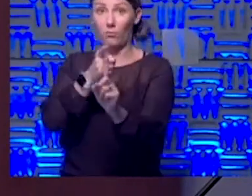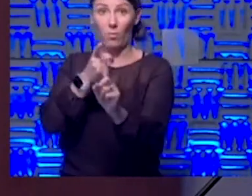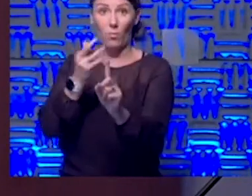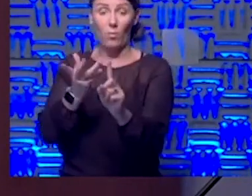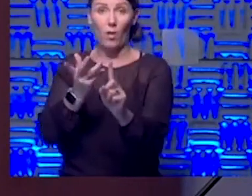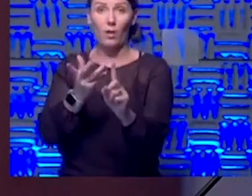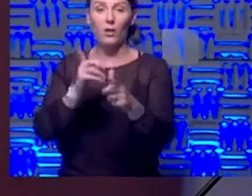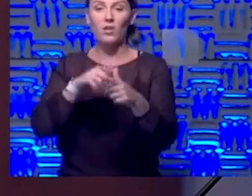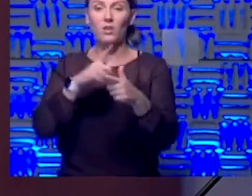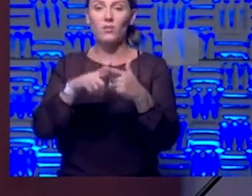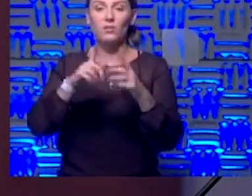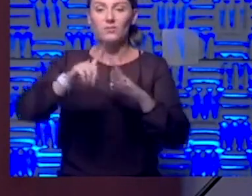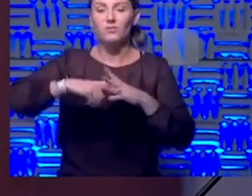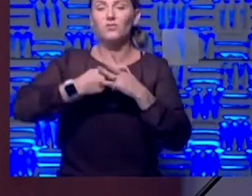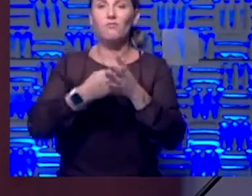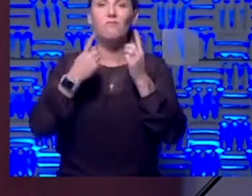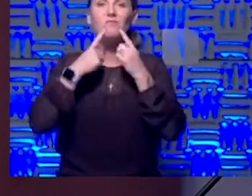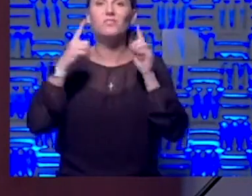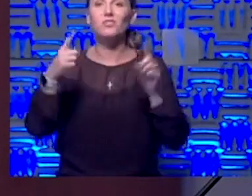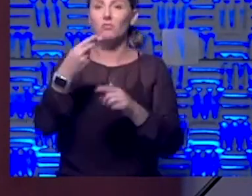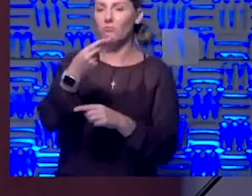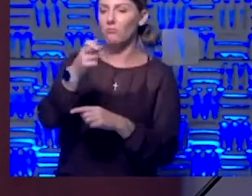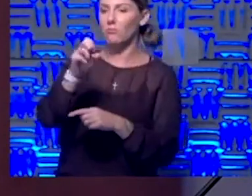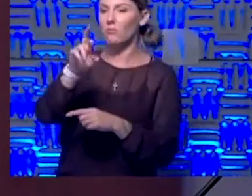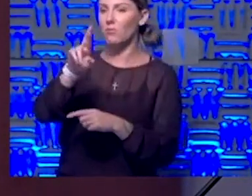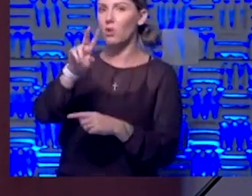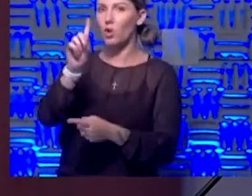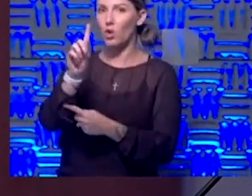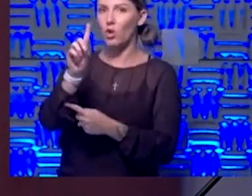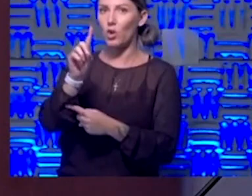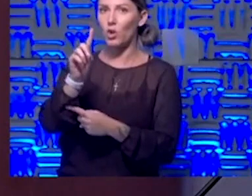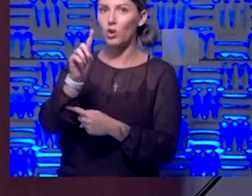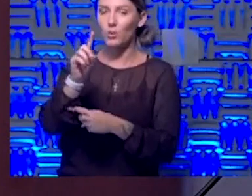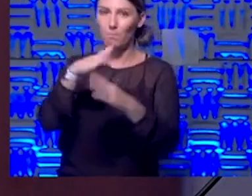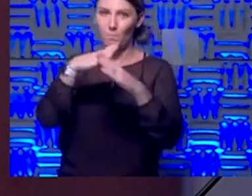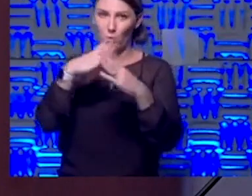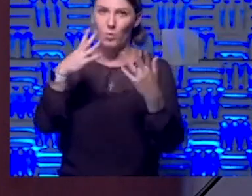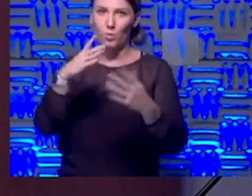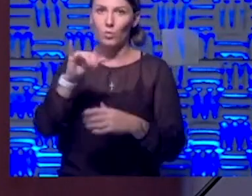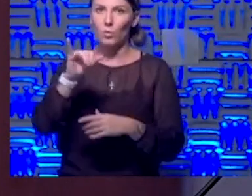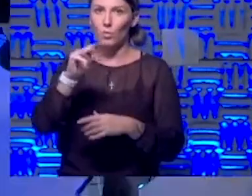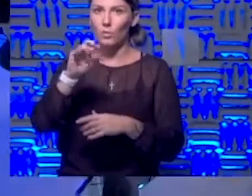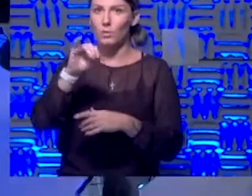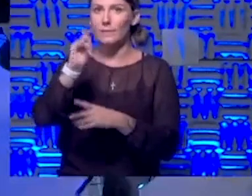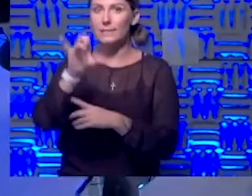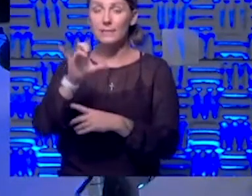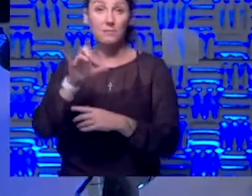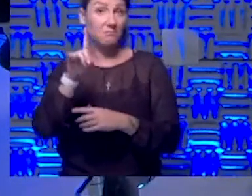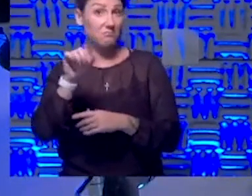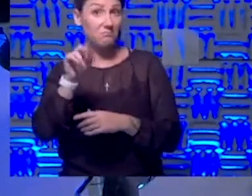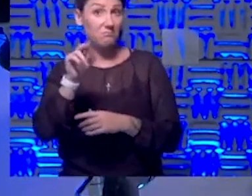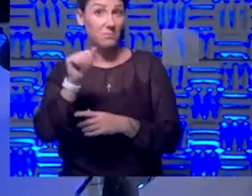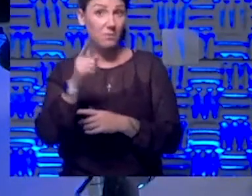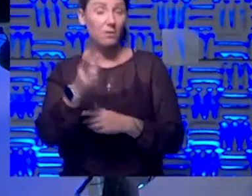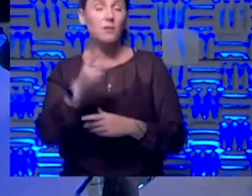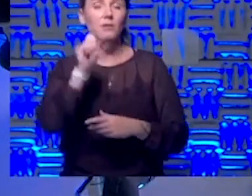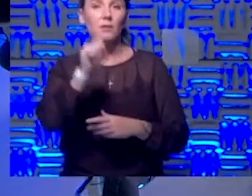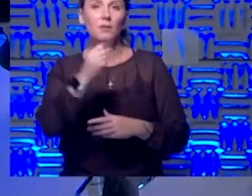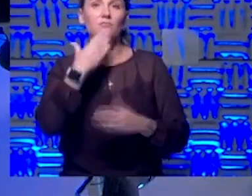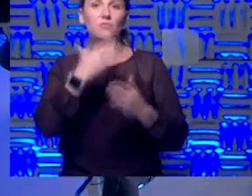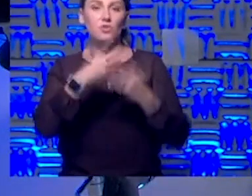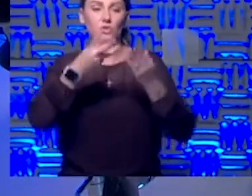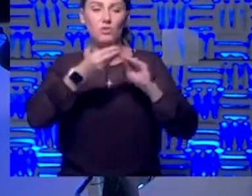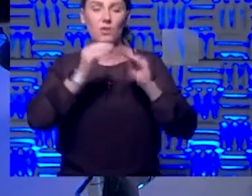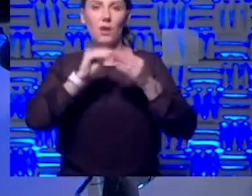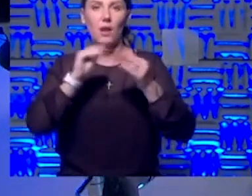then we'll start to achieve herd immunity. maybe Damon, Dana, could comment on that. Yeah, I think that's, that's a good number. You know, typically we think of